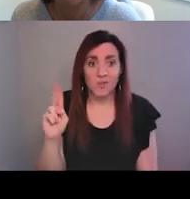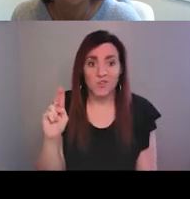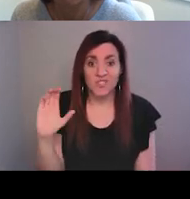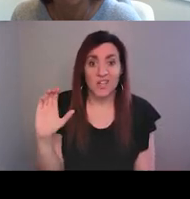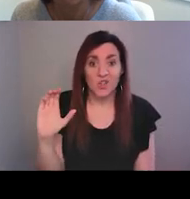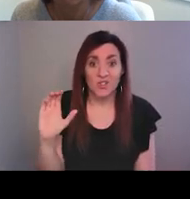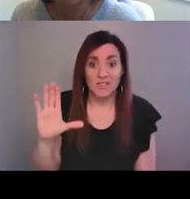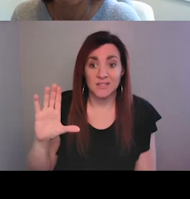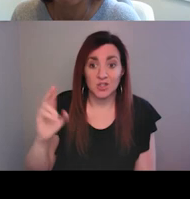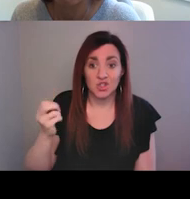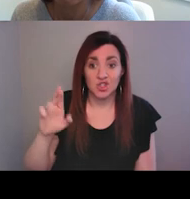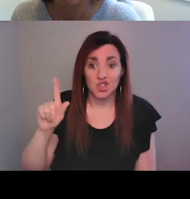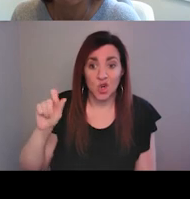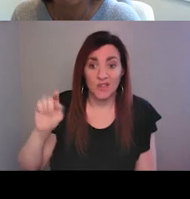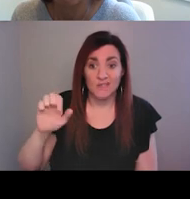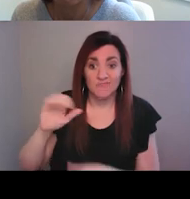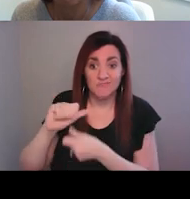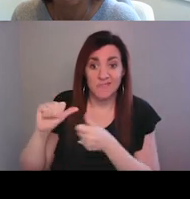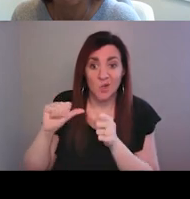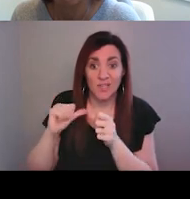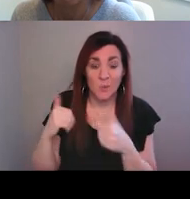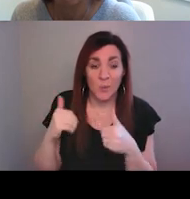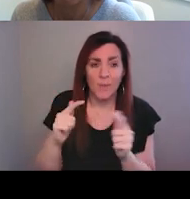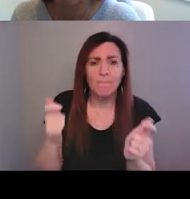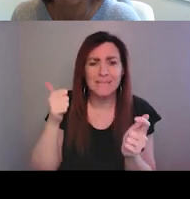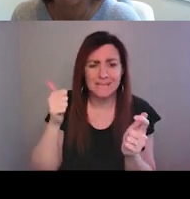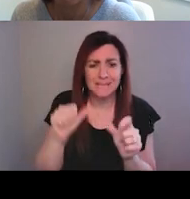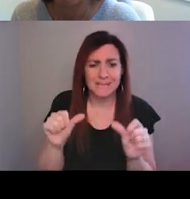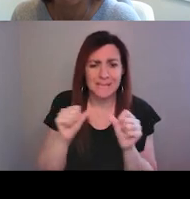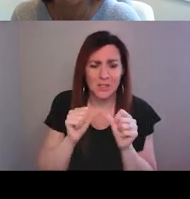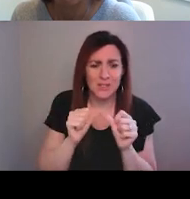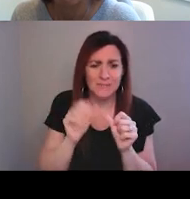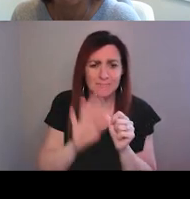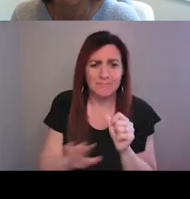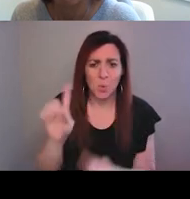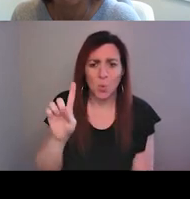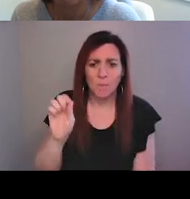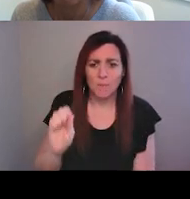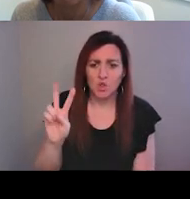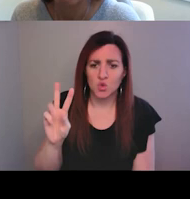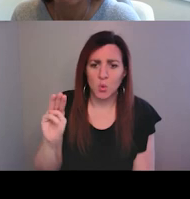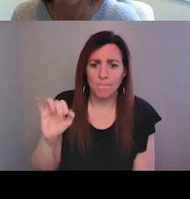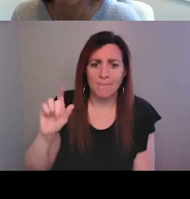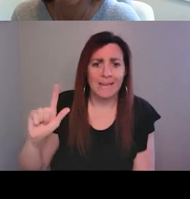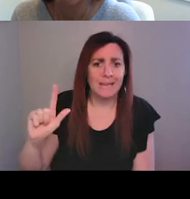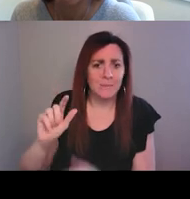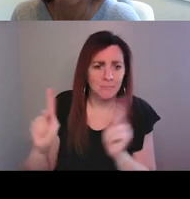area, which is, again, one of our largest areas at probably around 1.2 million people.